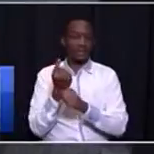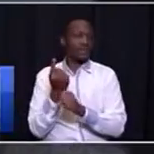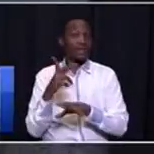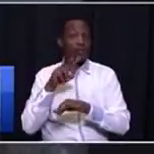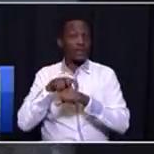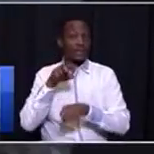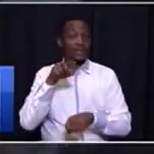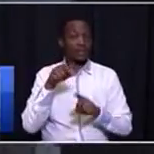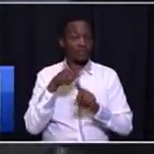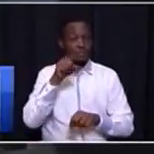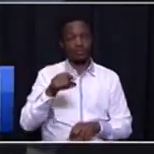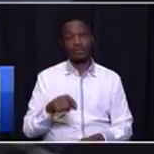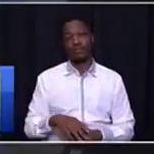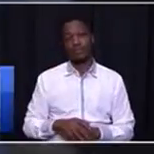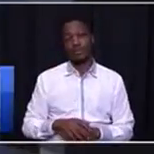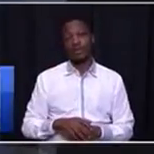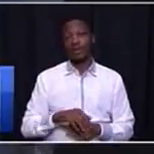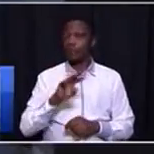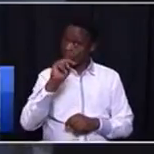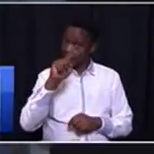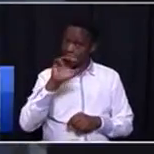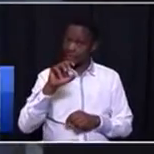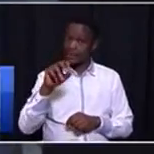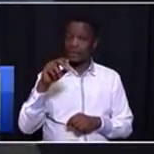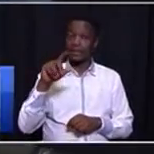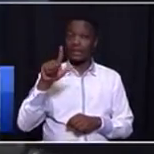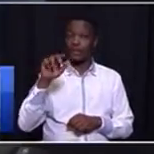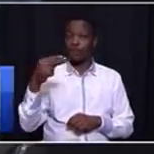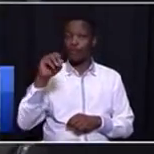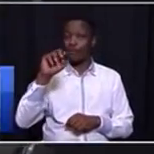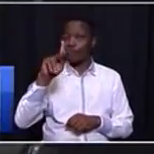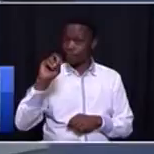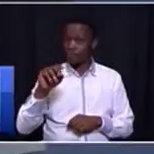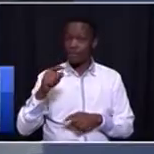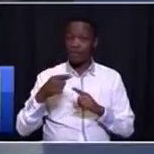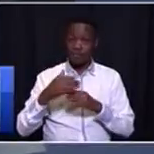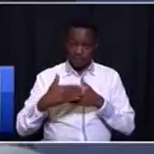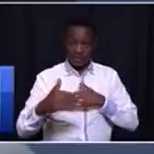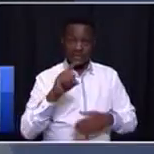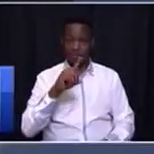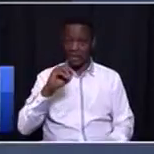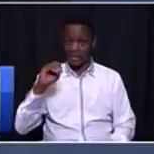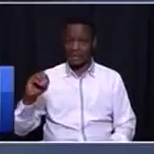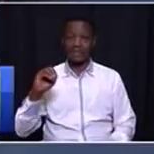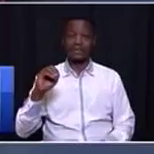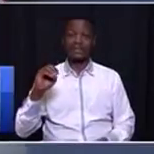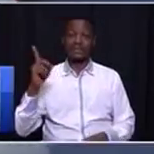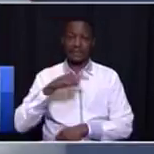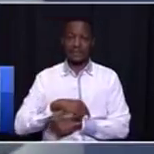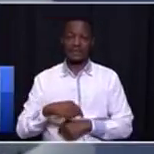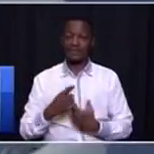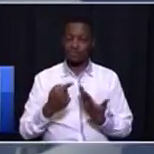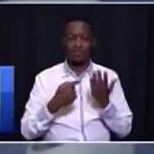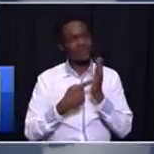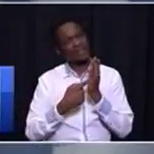from you, Emi Sinko Omorale Hoku, within a hundred days. And we must demonstrate area by area. We have